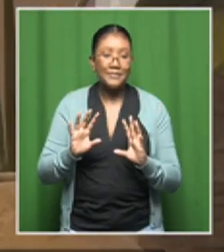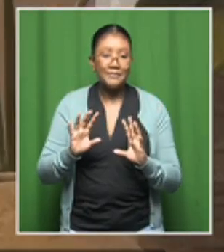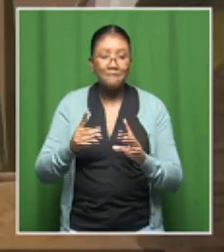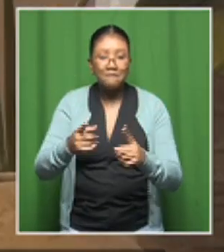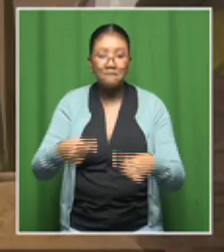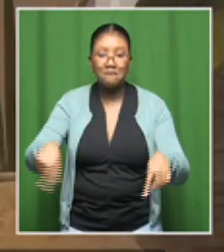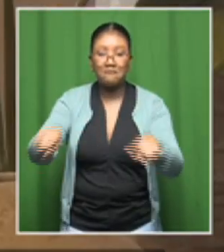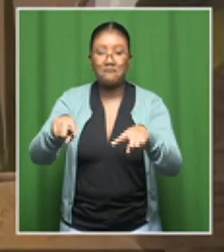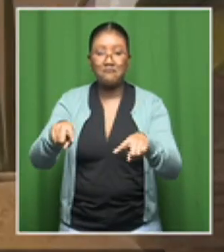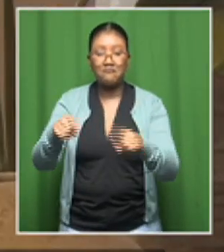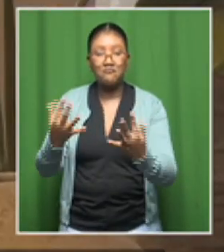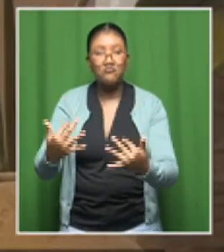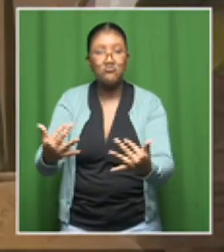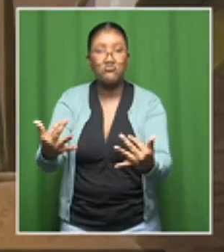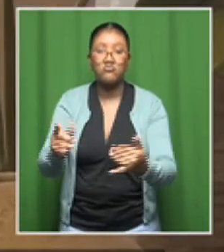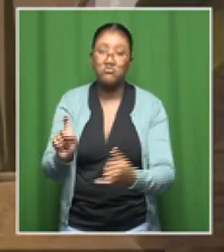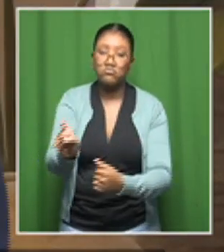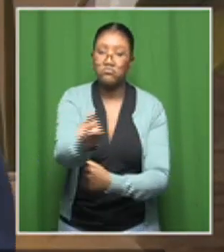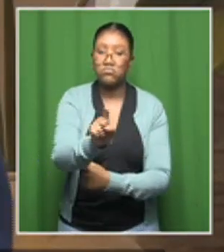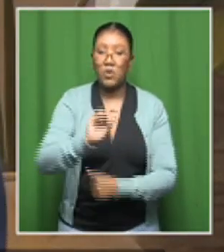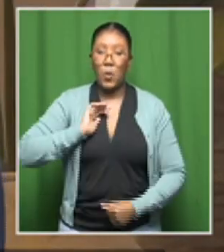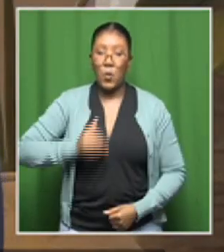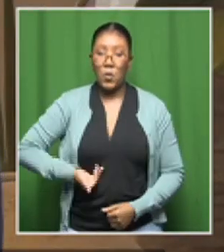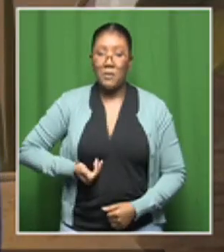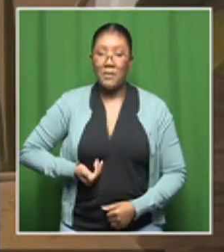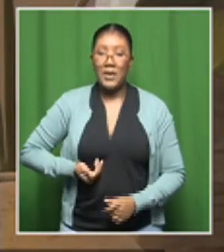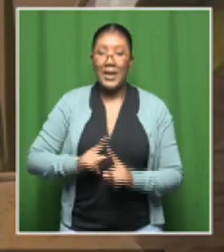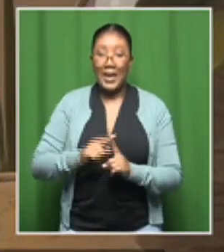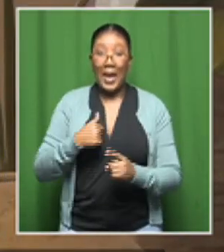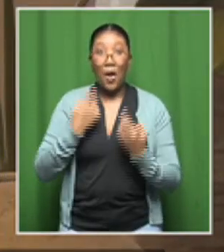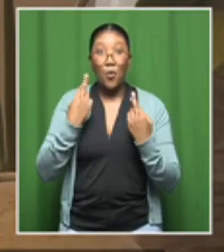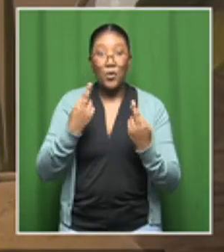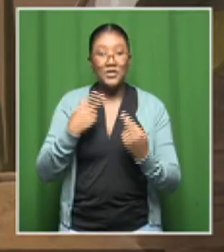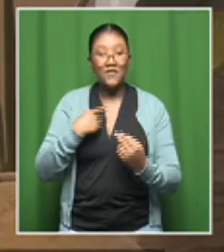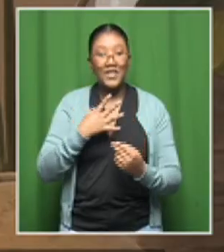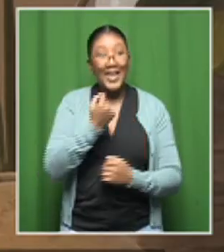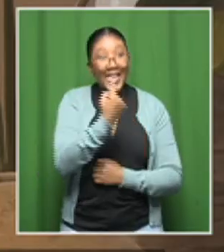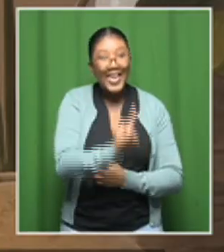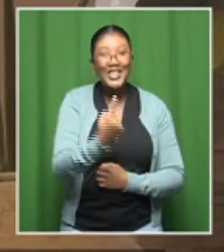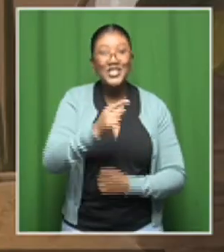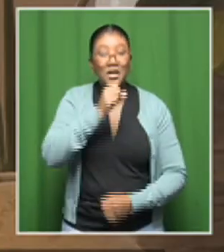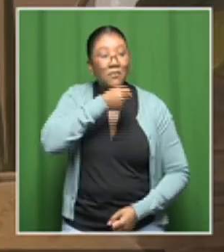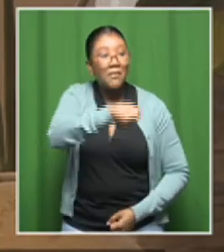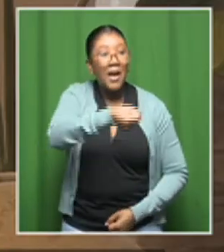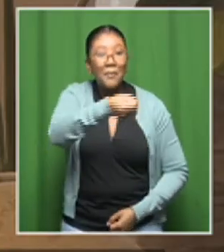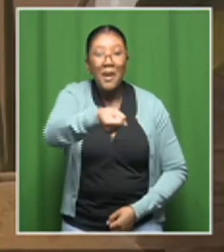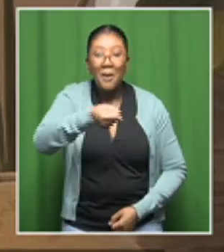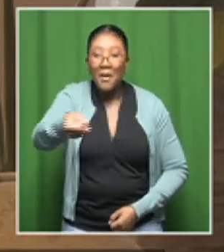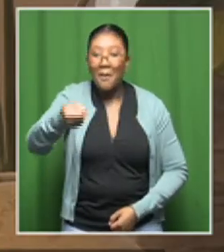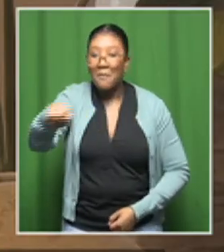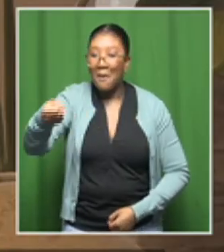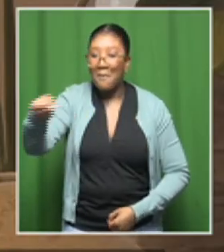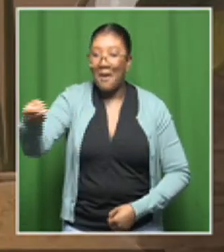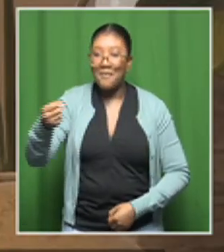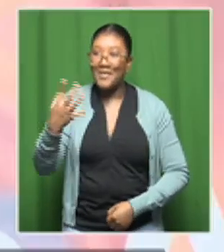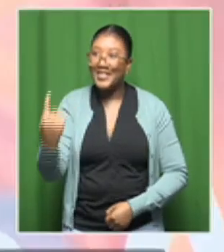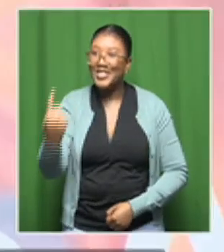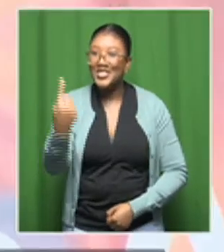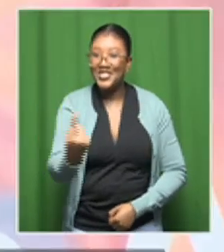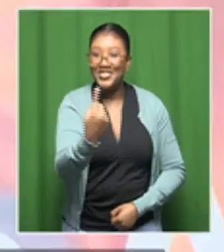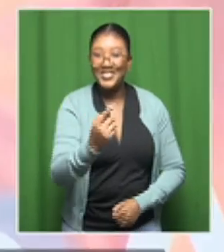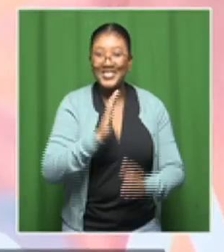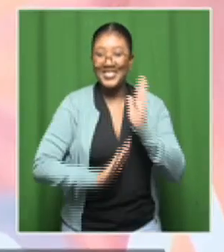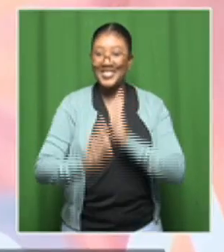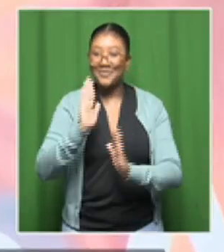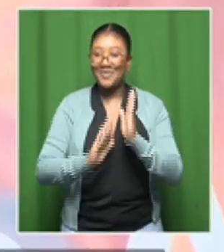And I'm sitting here and I'm thinking, I wish I could just run through and give everyone an opportunity to just briefly tell us in